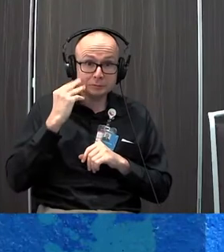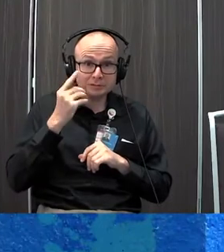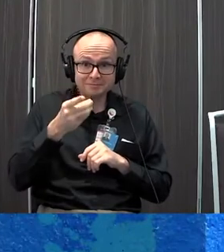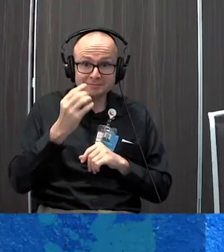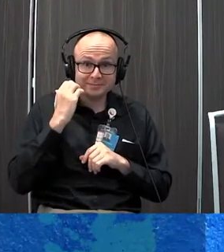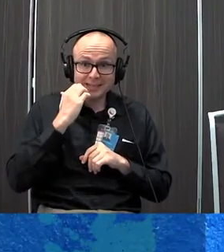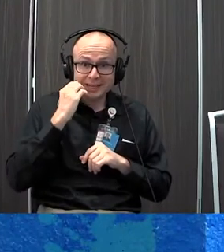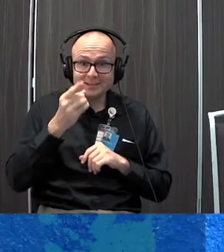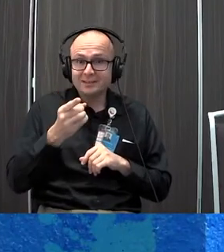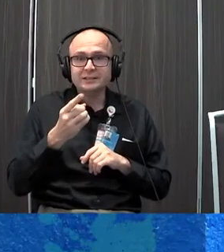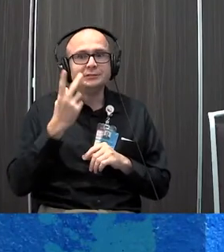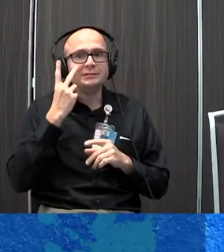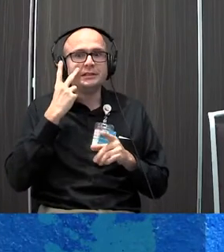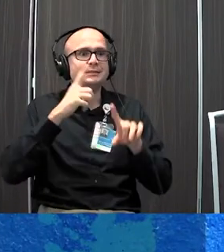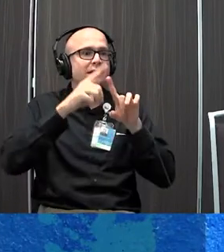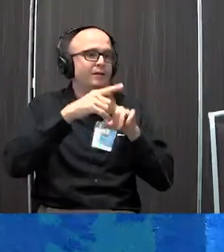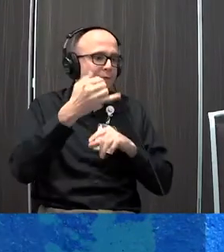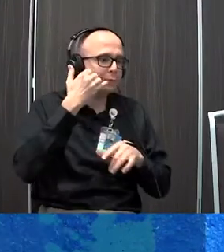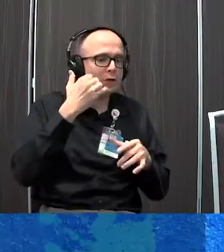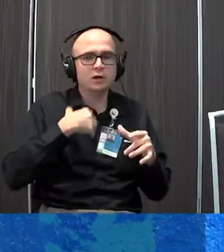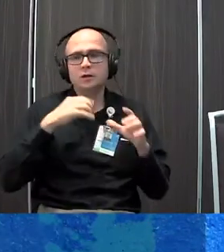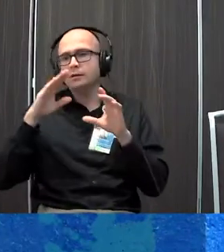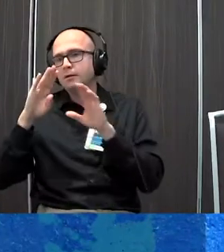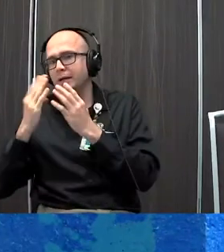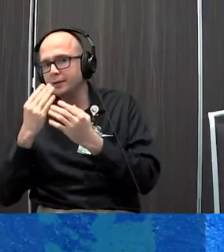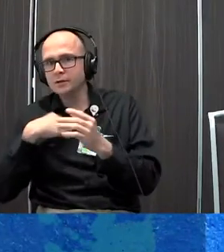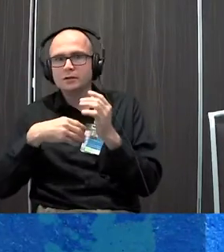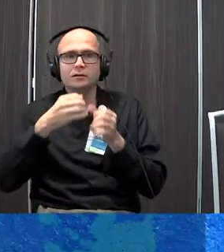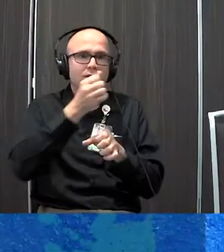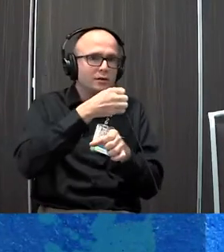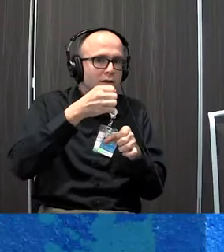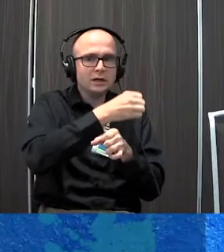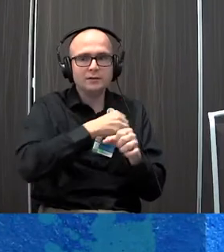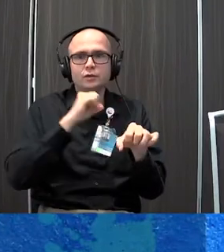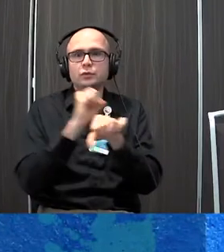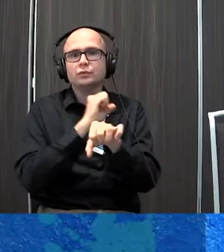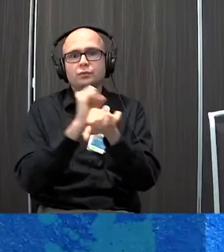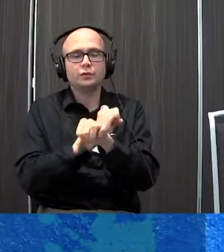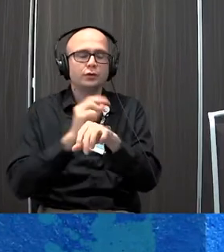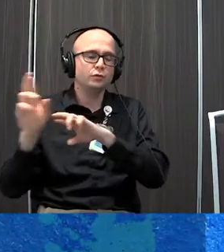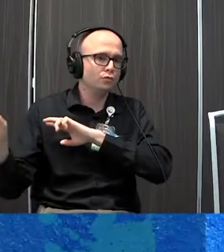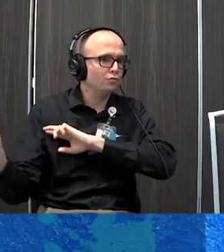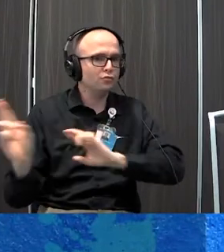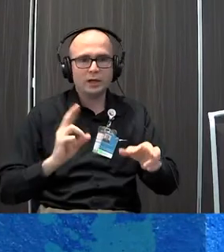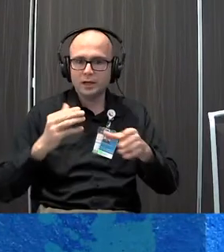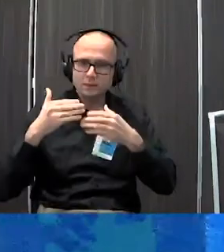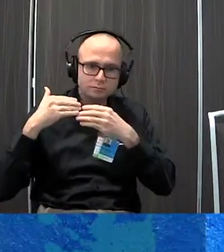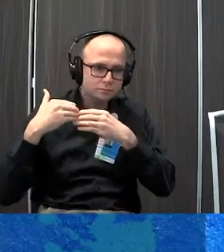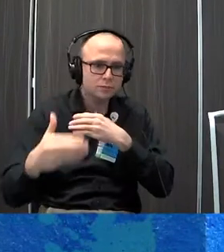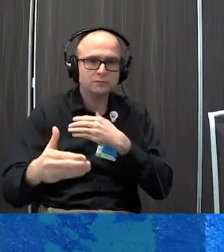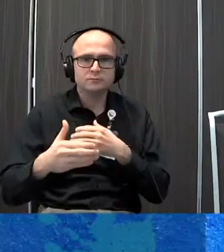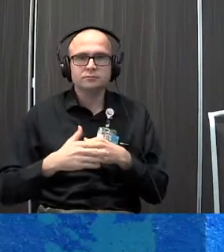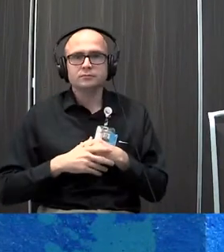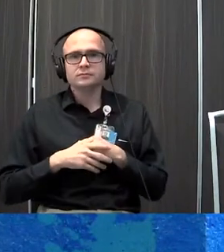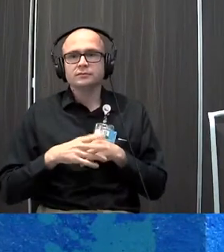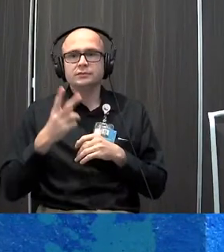You look at the multitasking. You you got a phone. You got the bagel. You're drinking your coffee. We're super on. We're super connected all the time. And